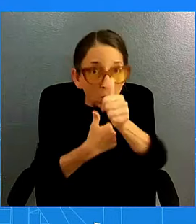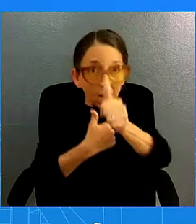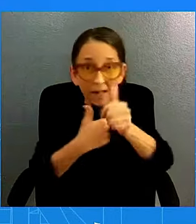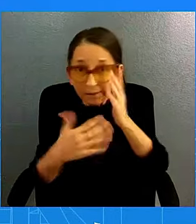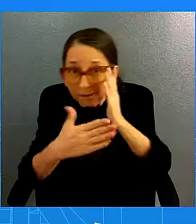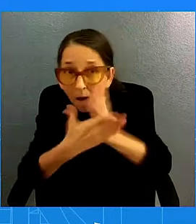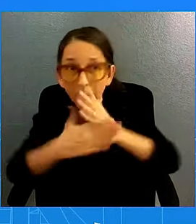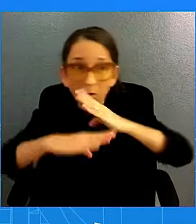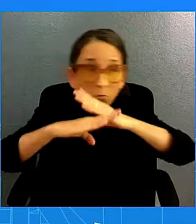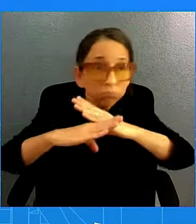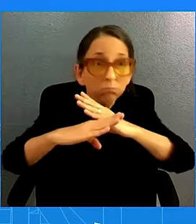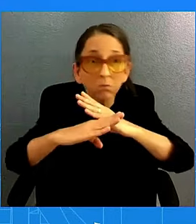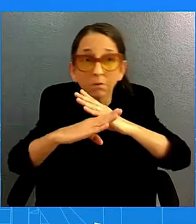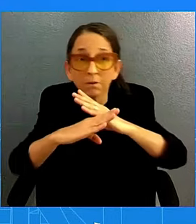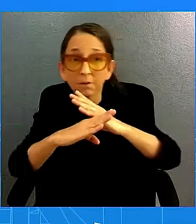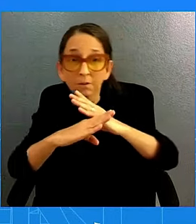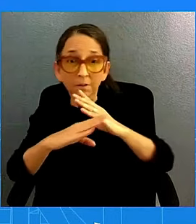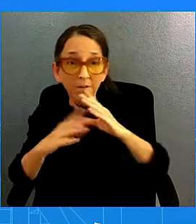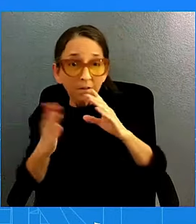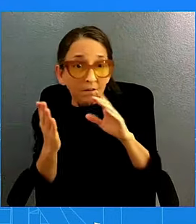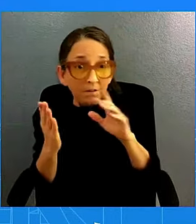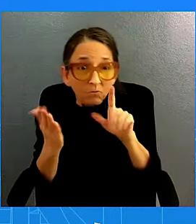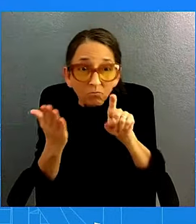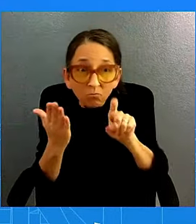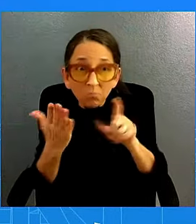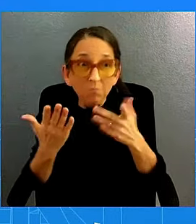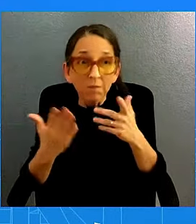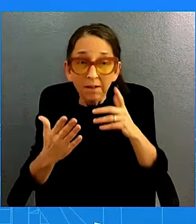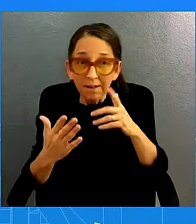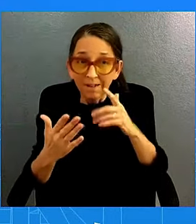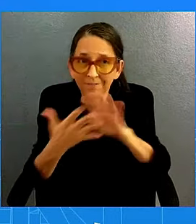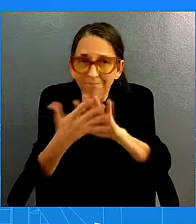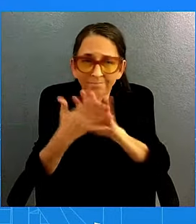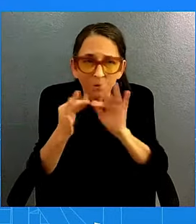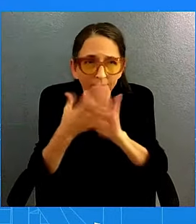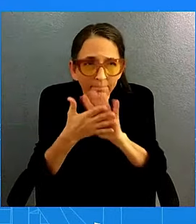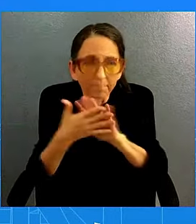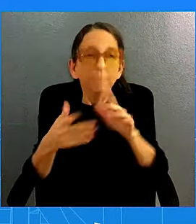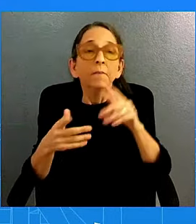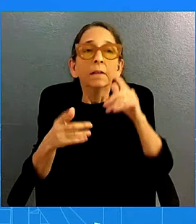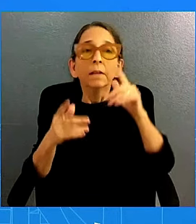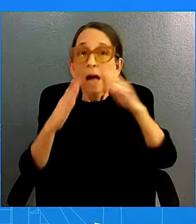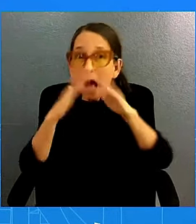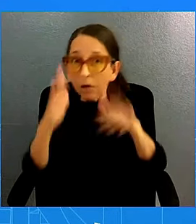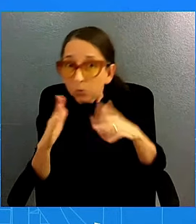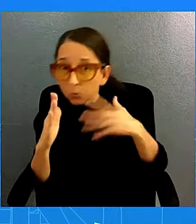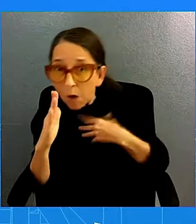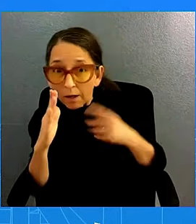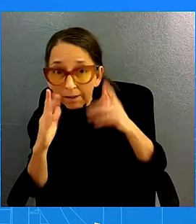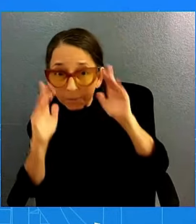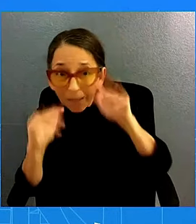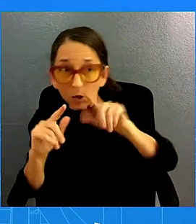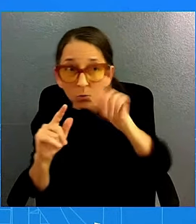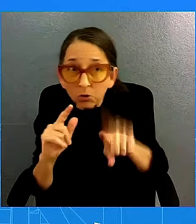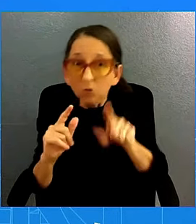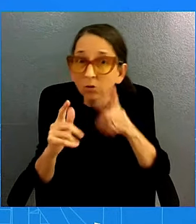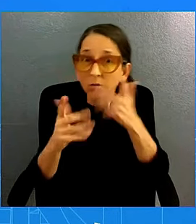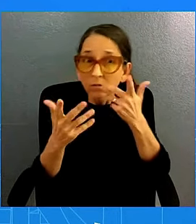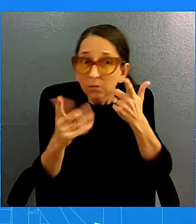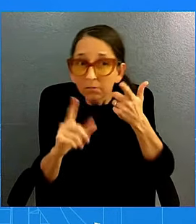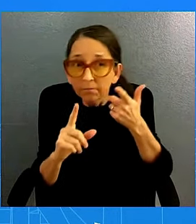that it's supposed to be stopped or derailed or...? Look, as I said earlier, I think